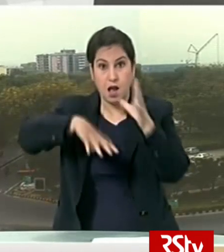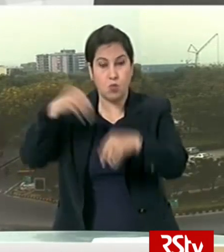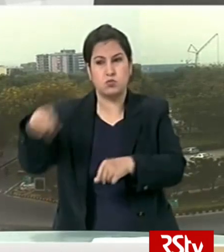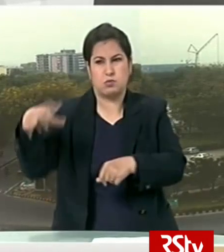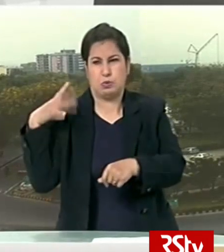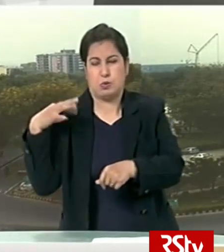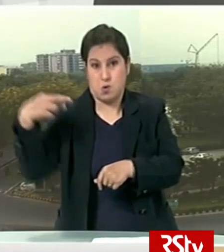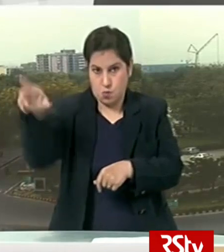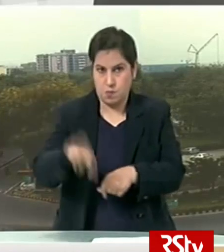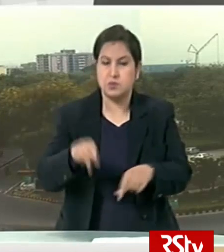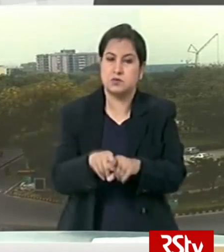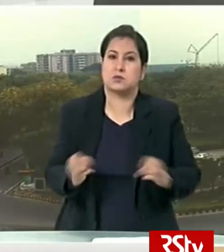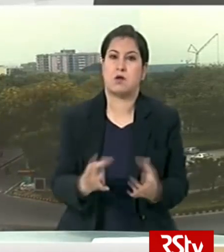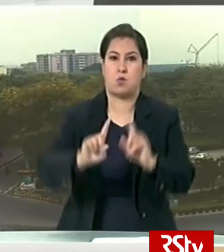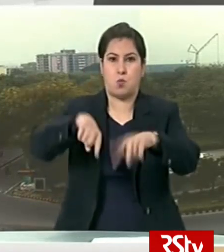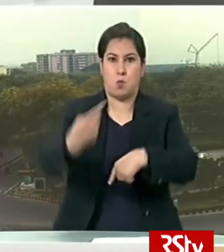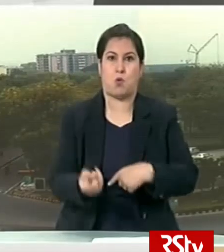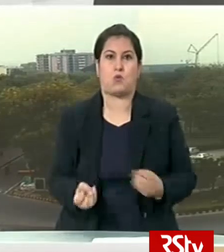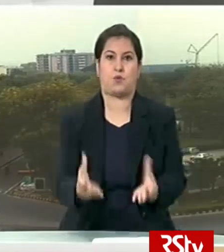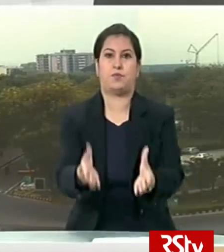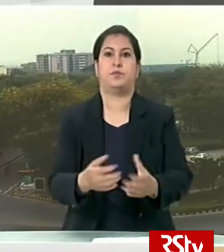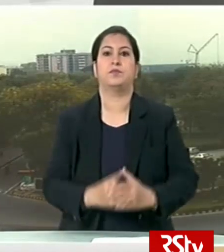abroad to begin tomorrow